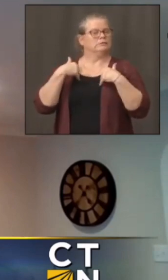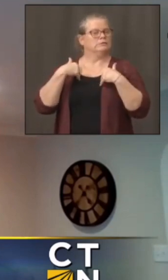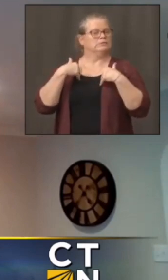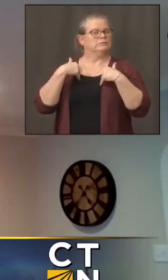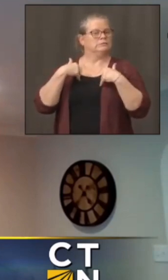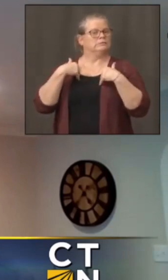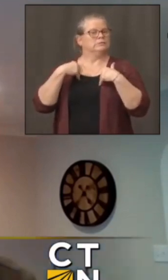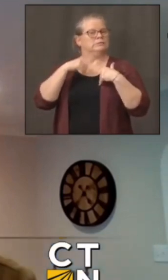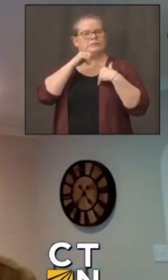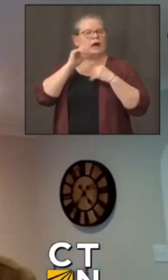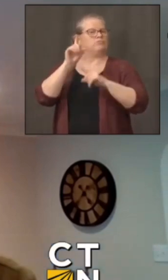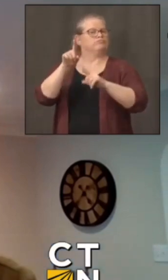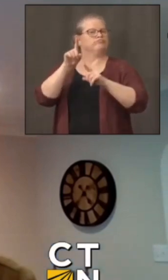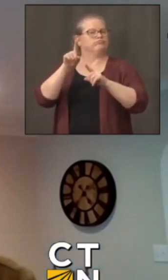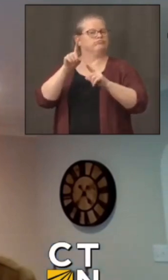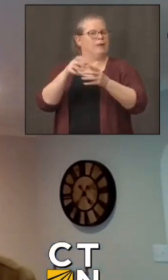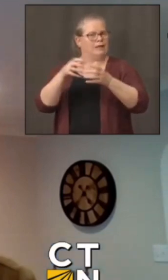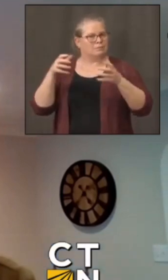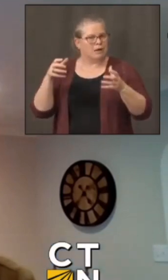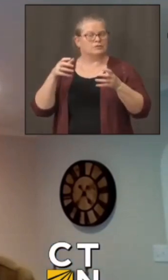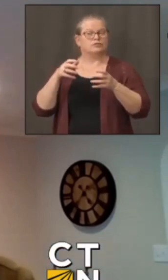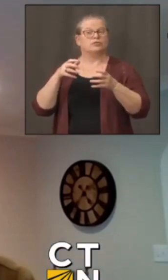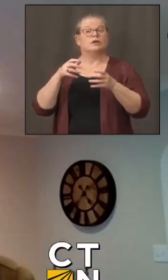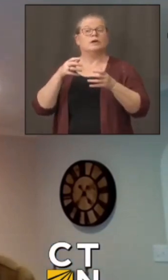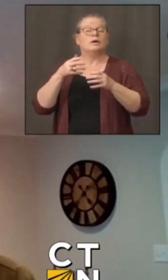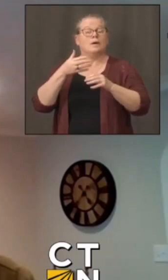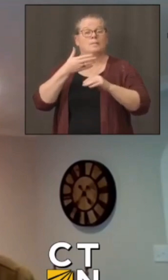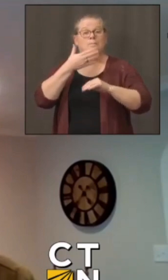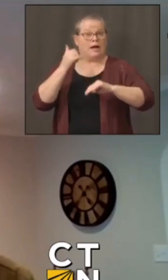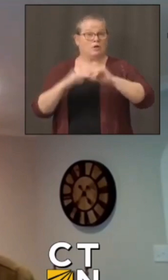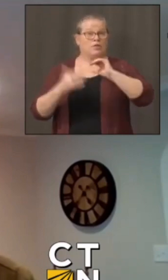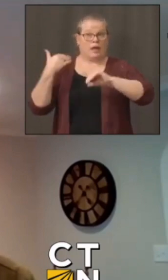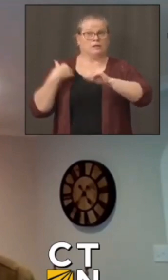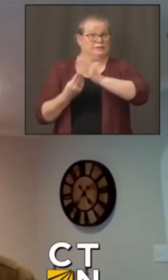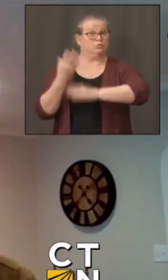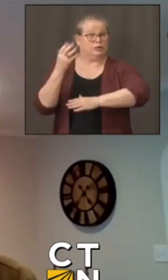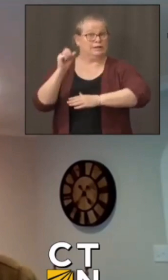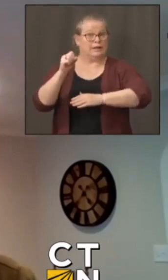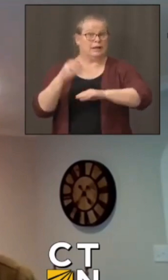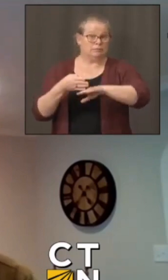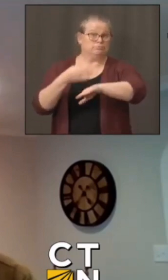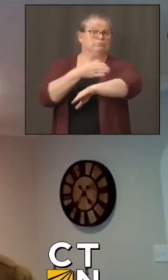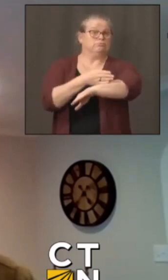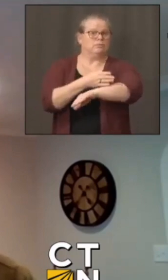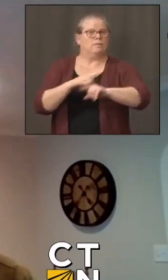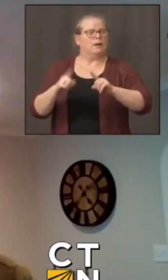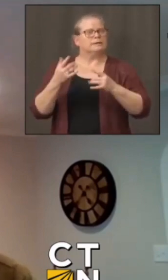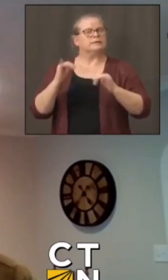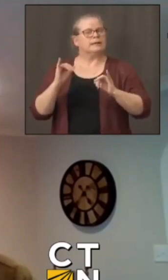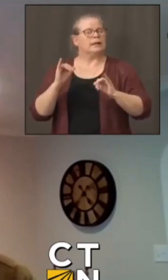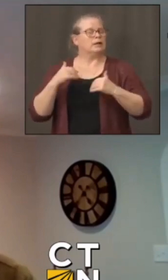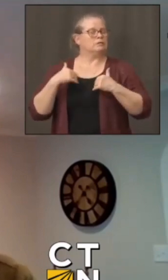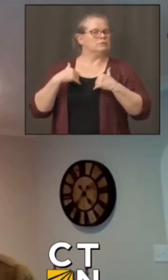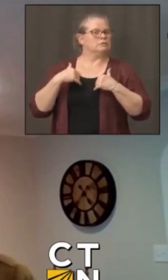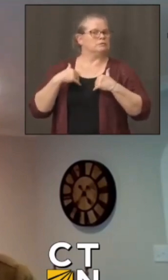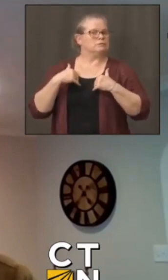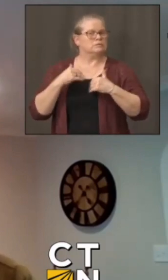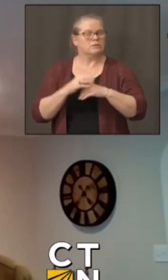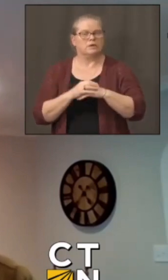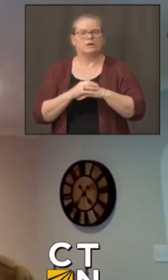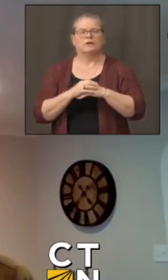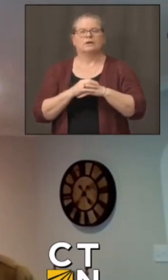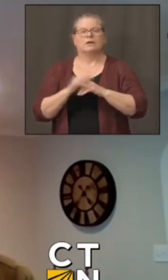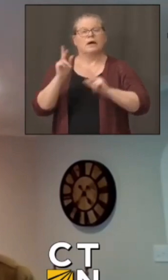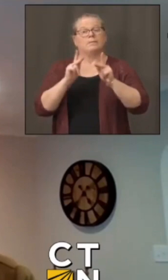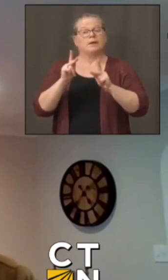were during the pandemic. So I think there are fewer elective procedures still being done, fewer elective admissions. So I